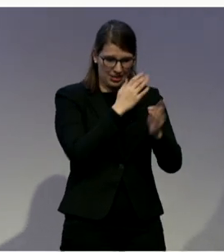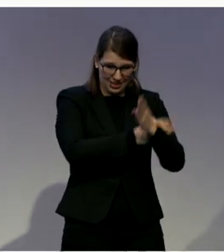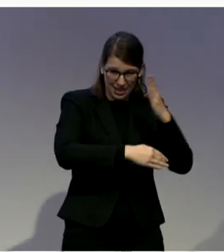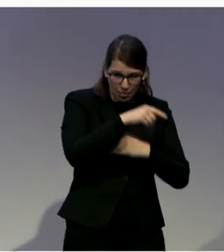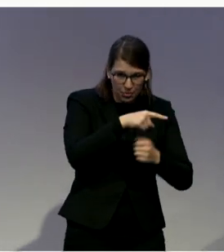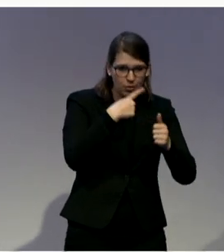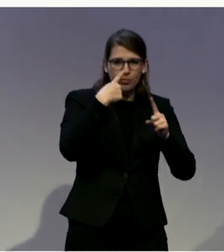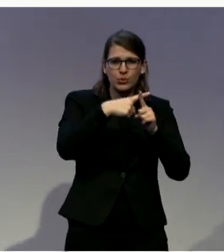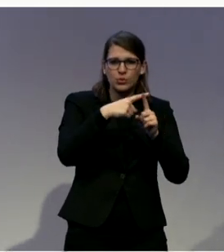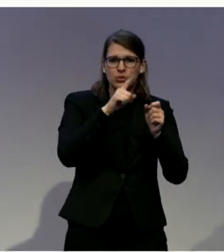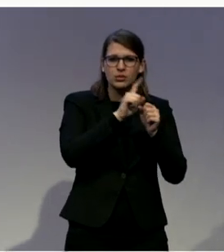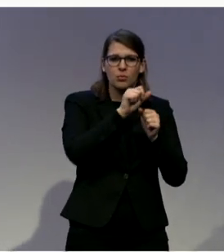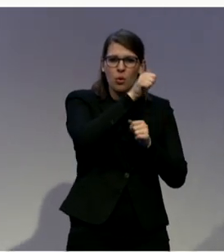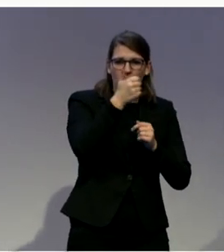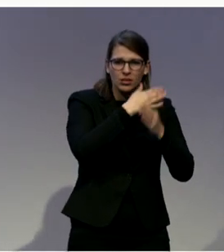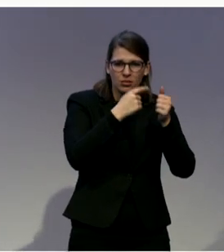of view.